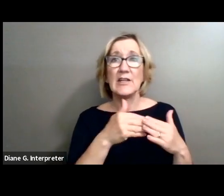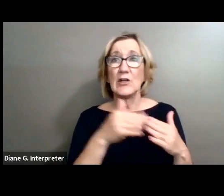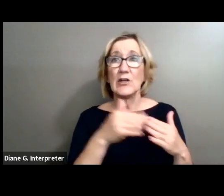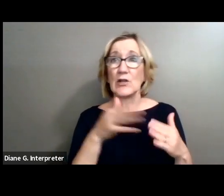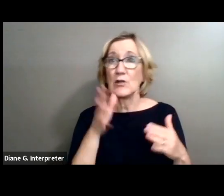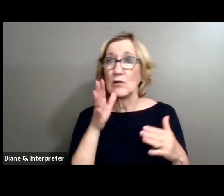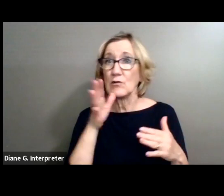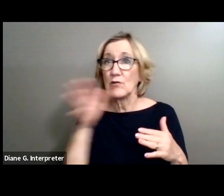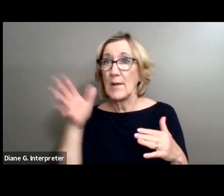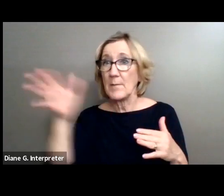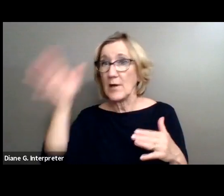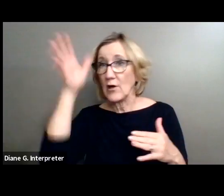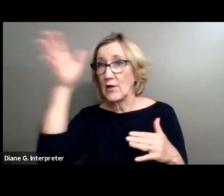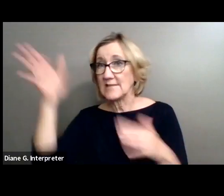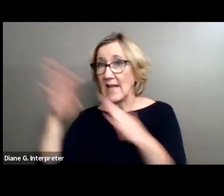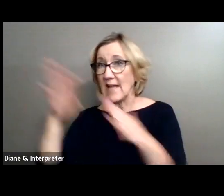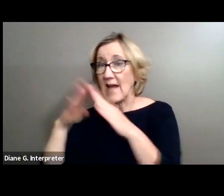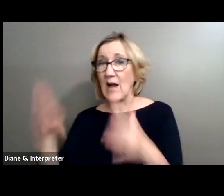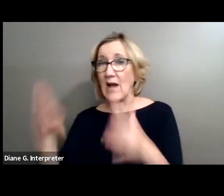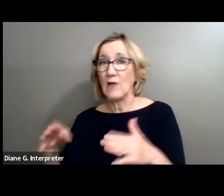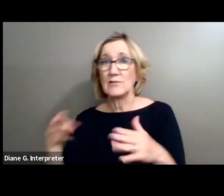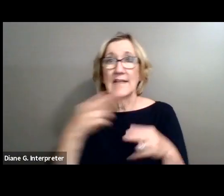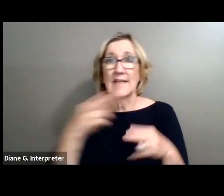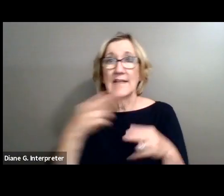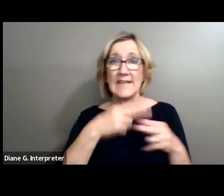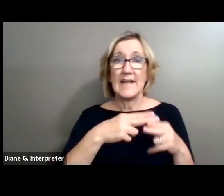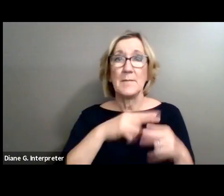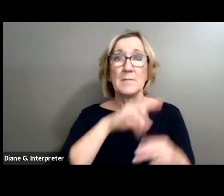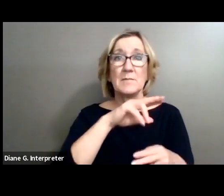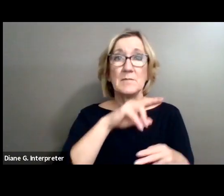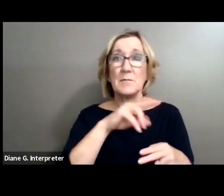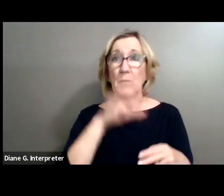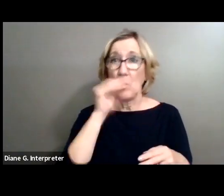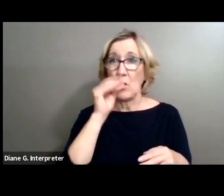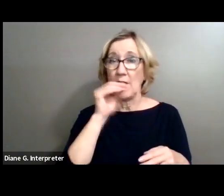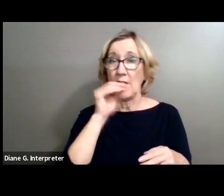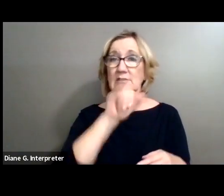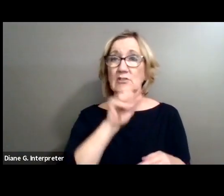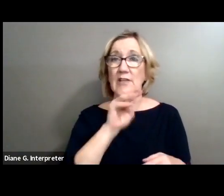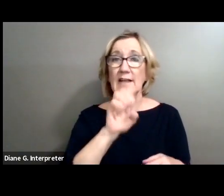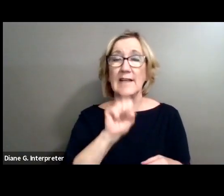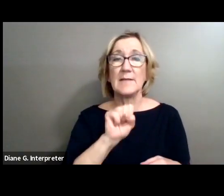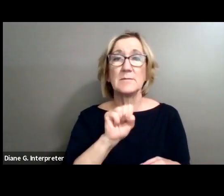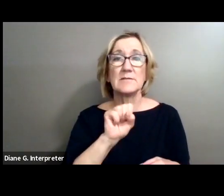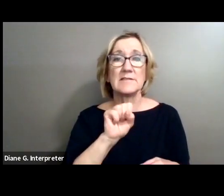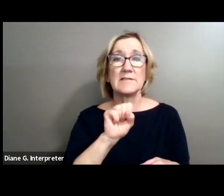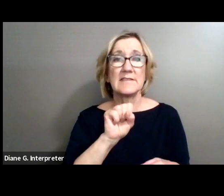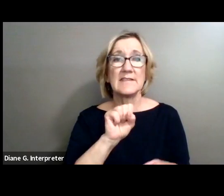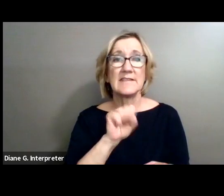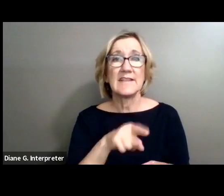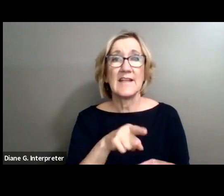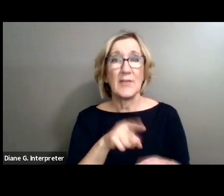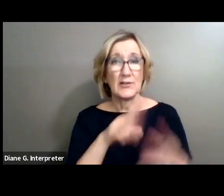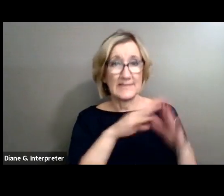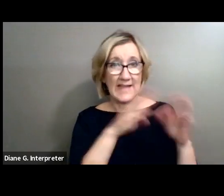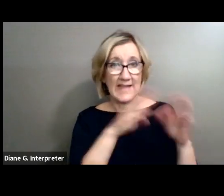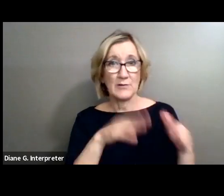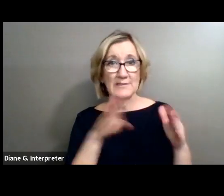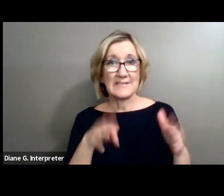house, lived a boy named James Van Der Zee. That's him under the tree. There's the houses.